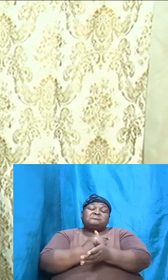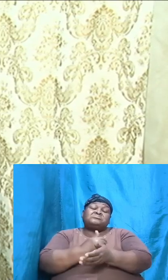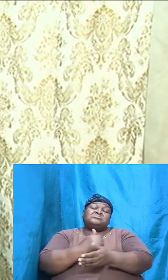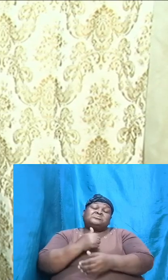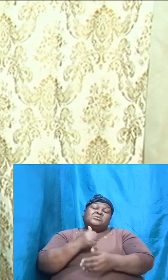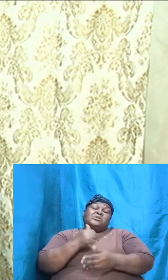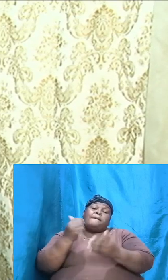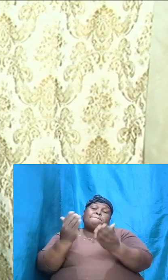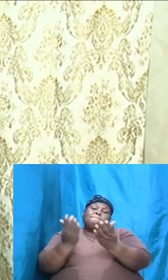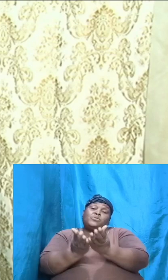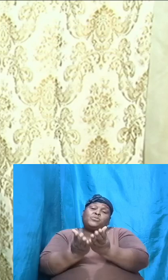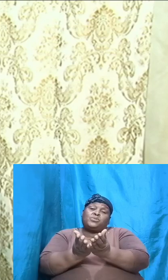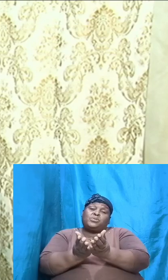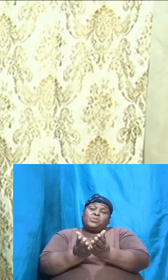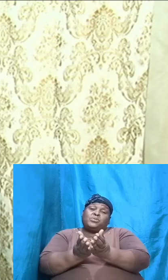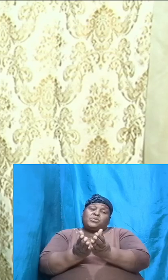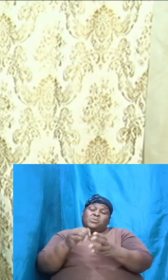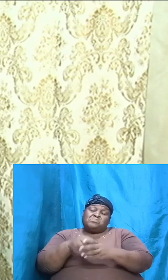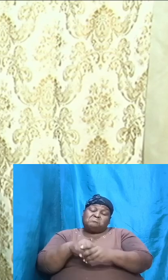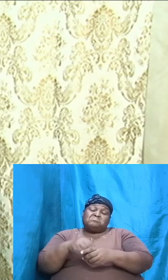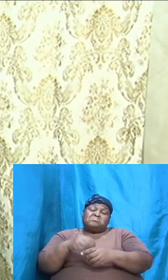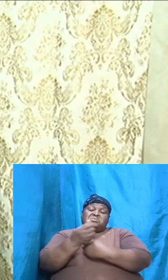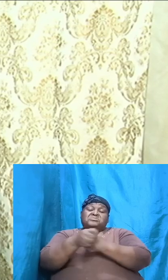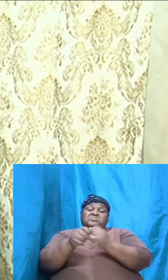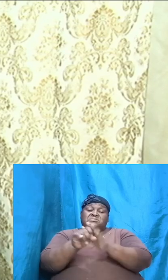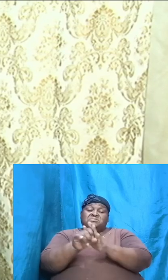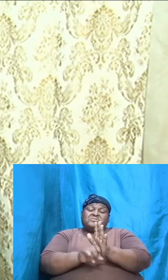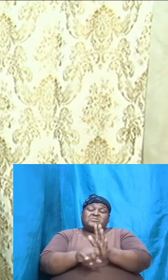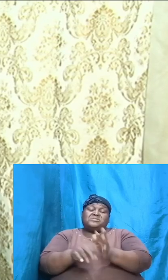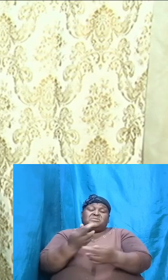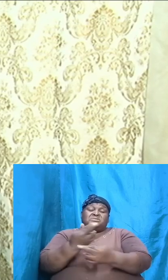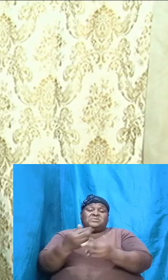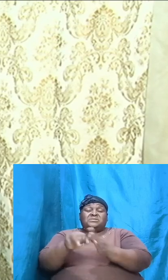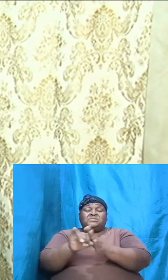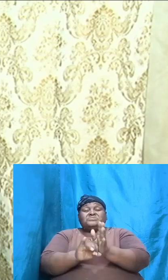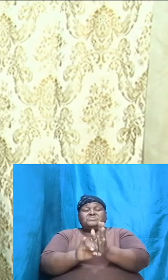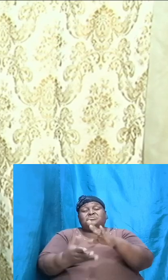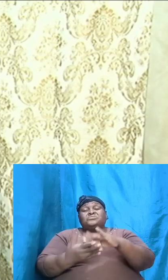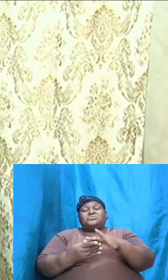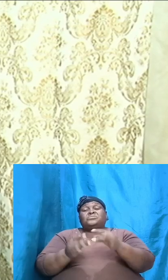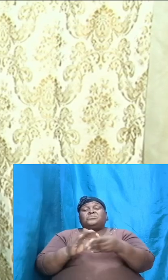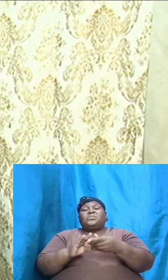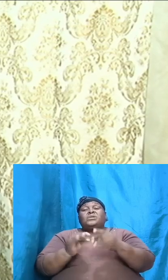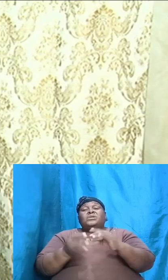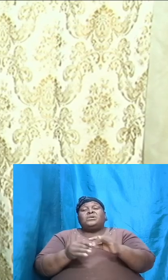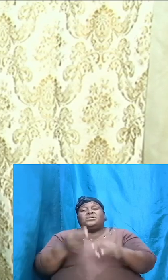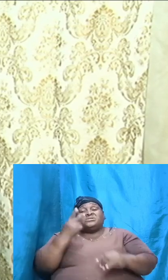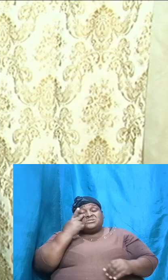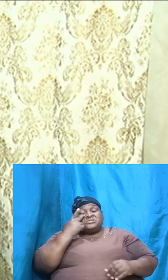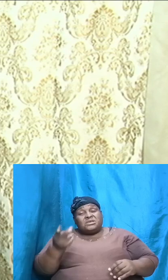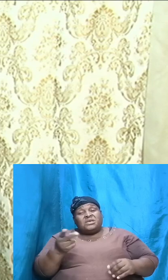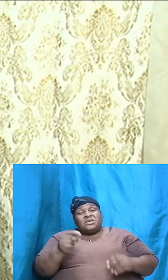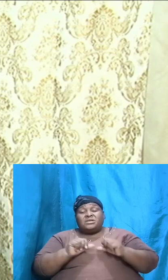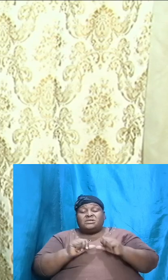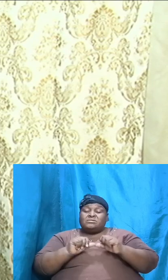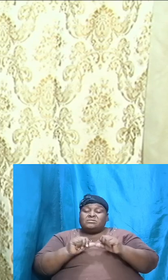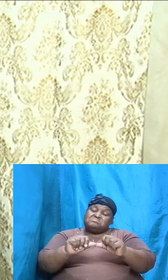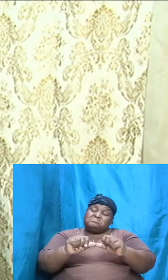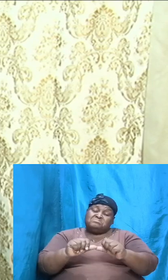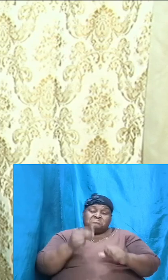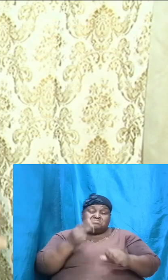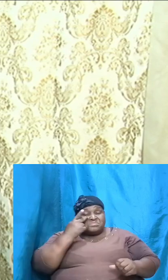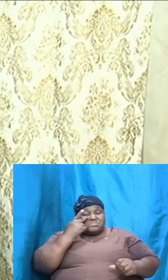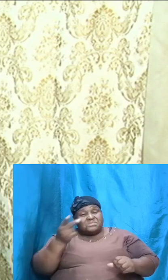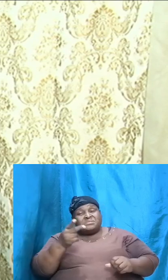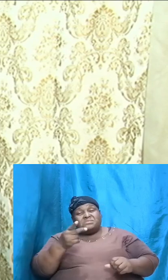the salvation, is the redemption story. And we see it and we will continue to see it as we